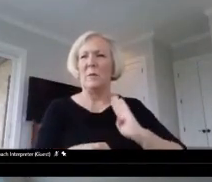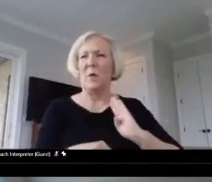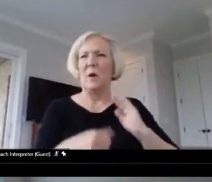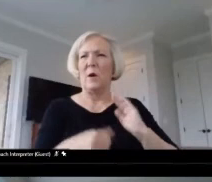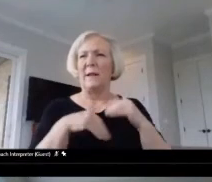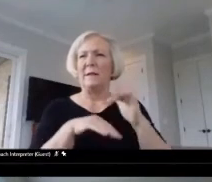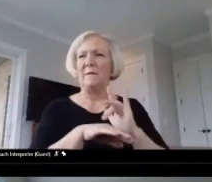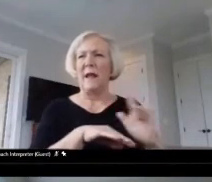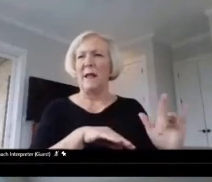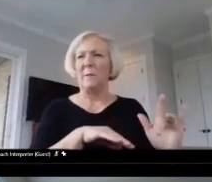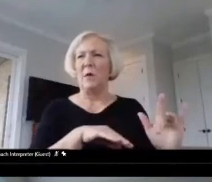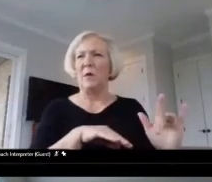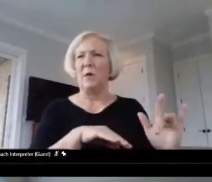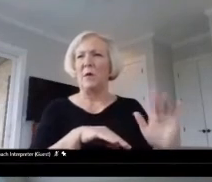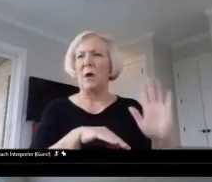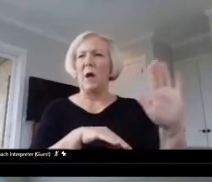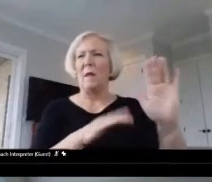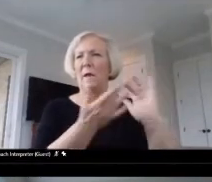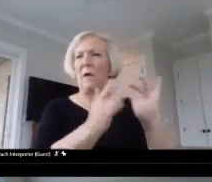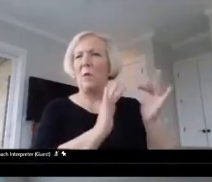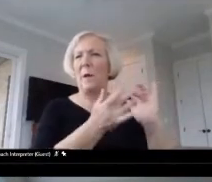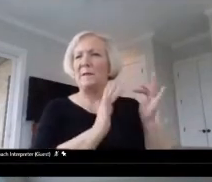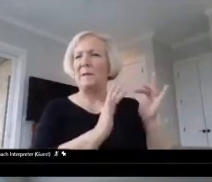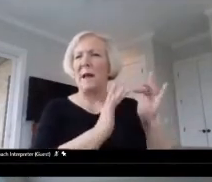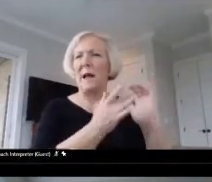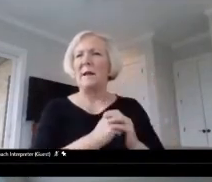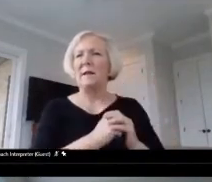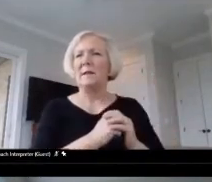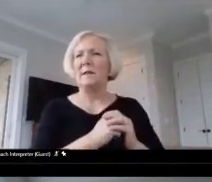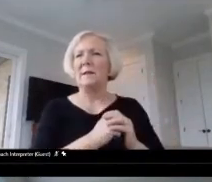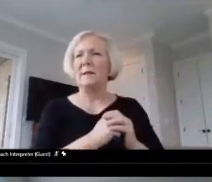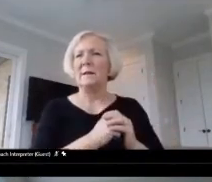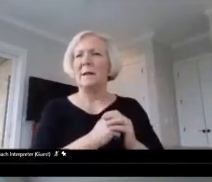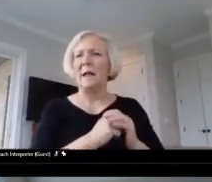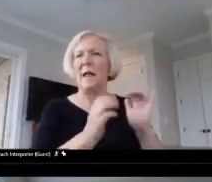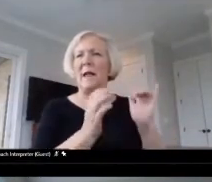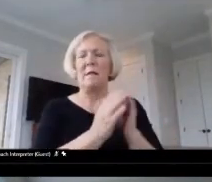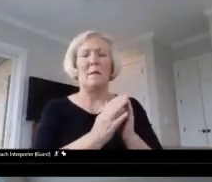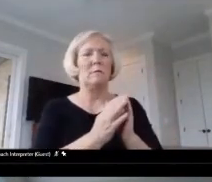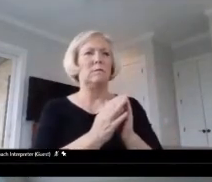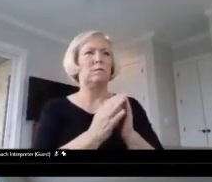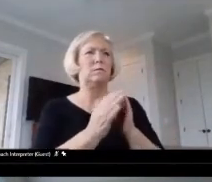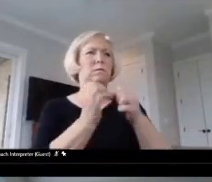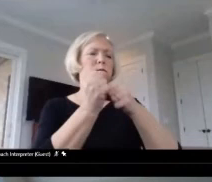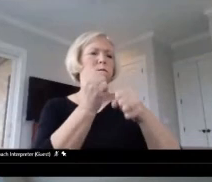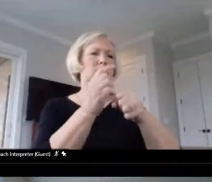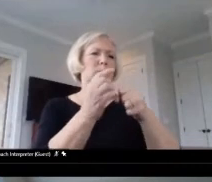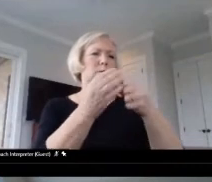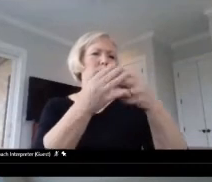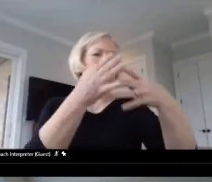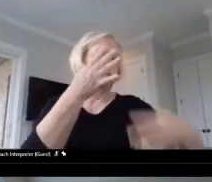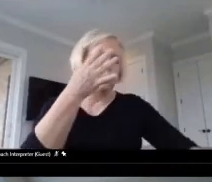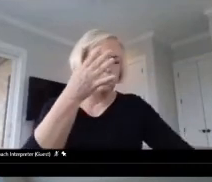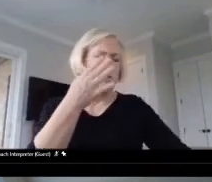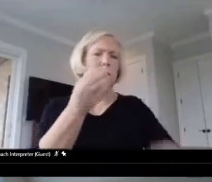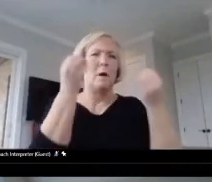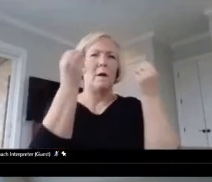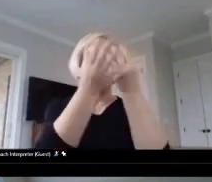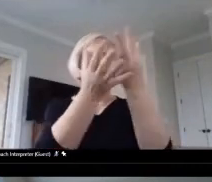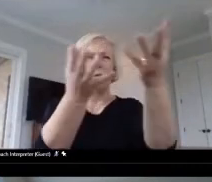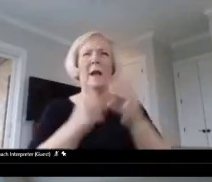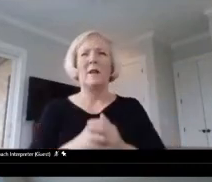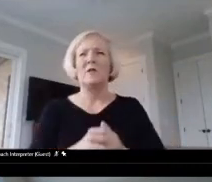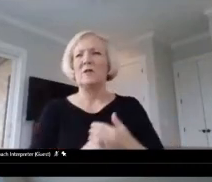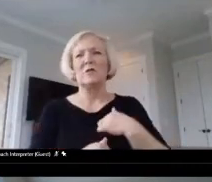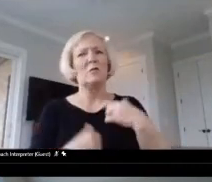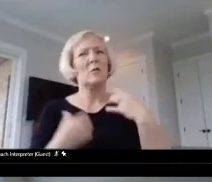on their website, which is a plethora of information that is just so strong